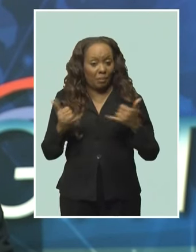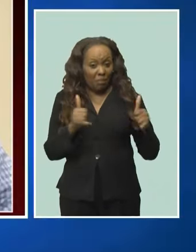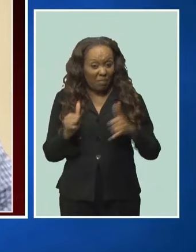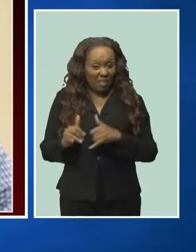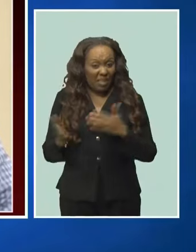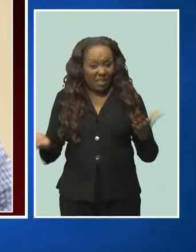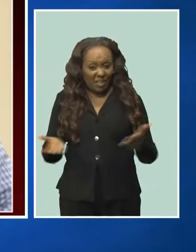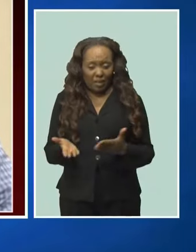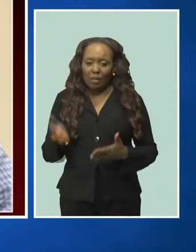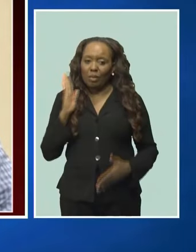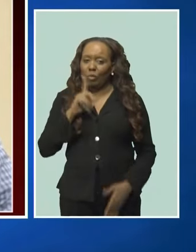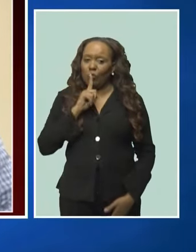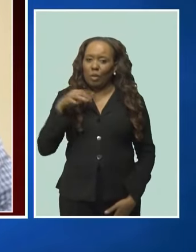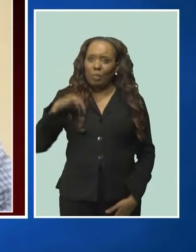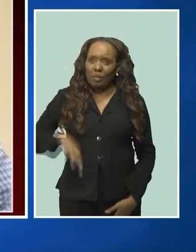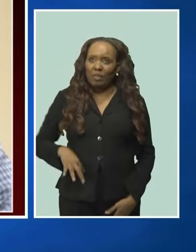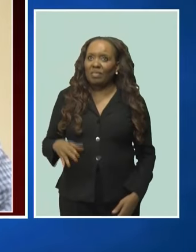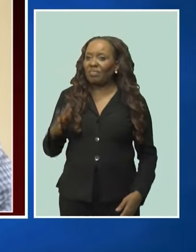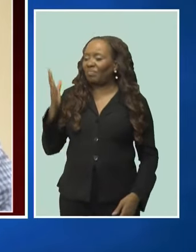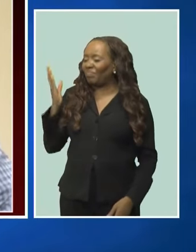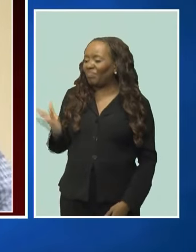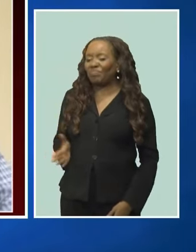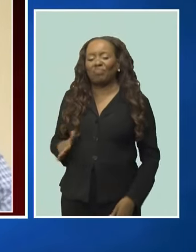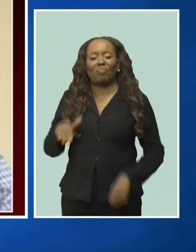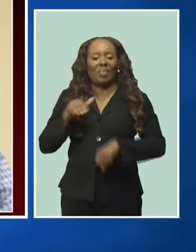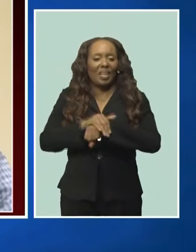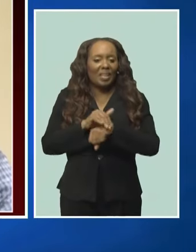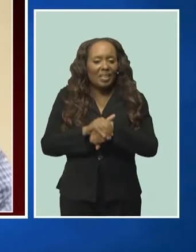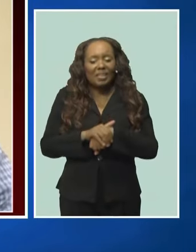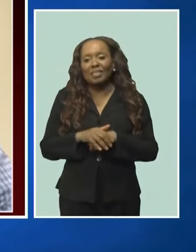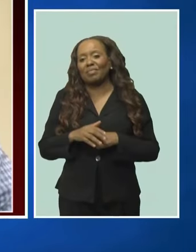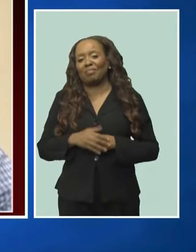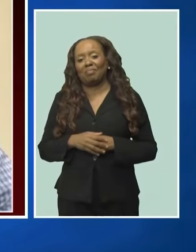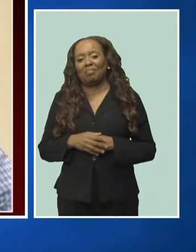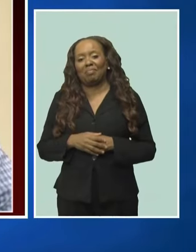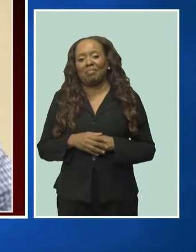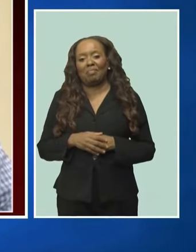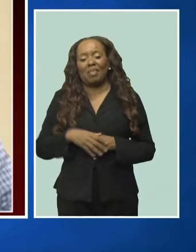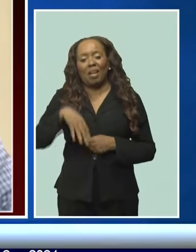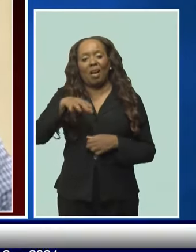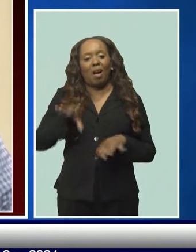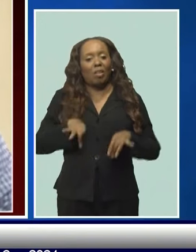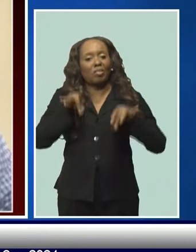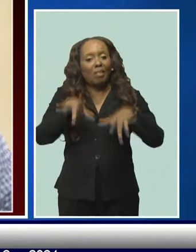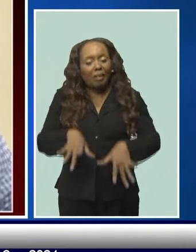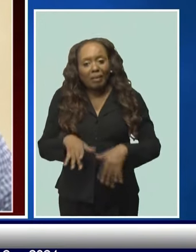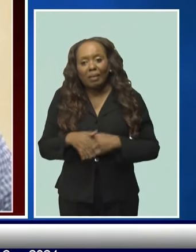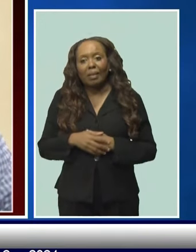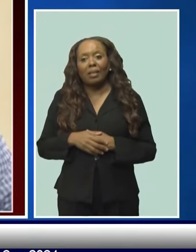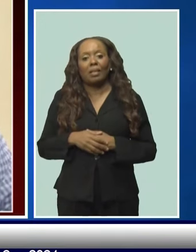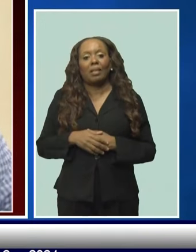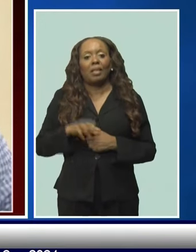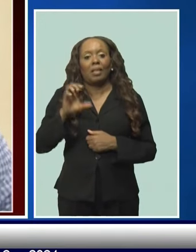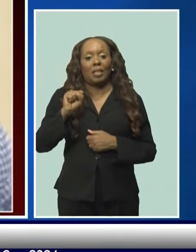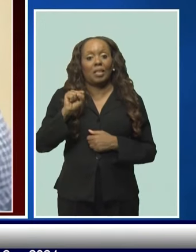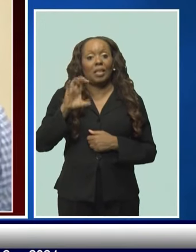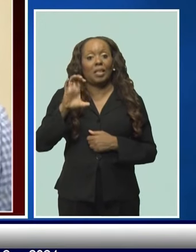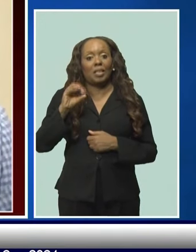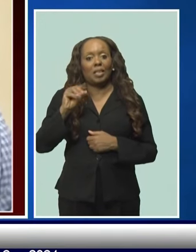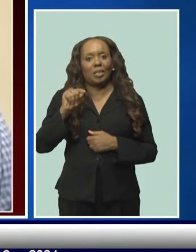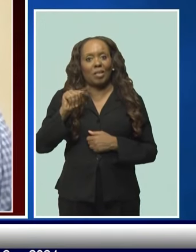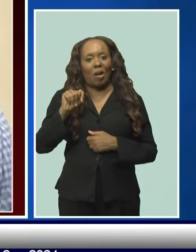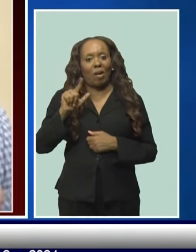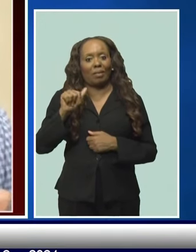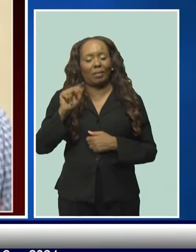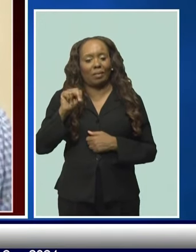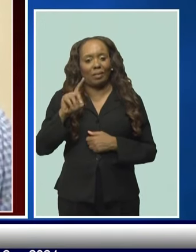When you have England and Australia and Scotland in our backyard, at least in the preliminary rounds, and they're going to be here from, as I said, from